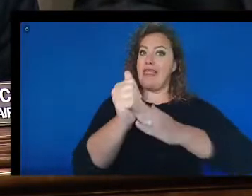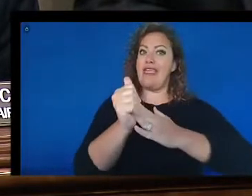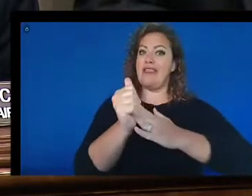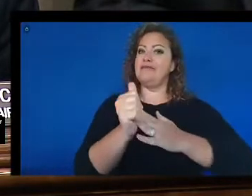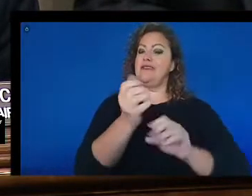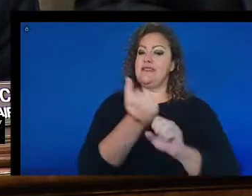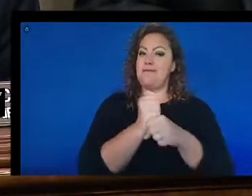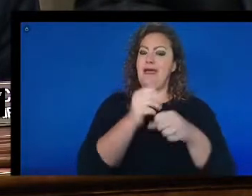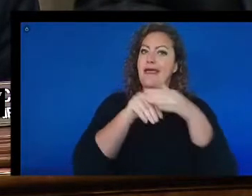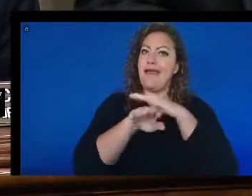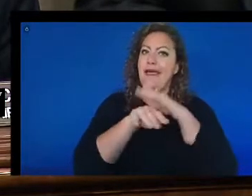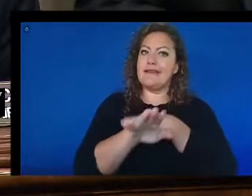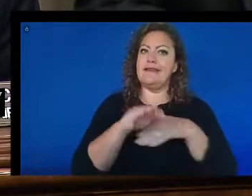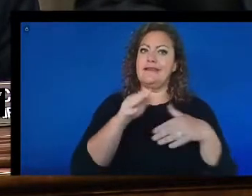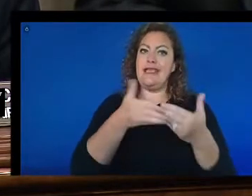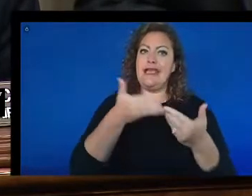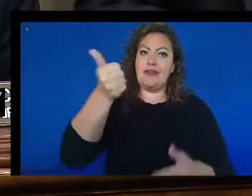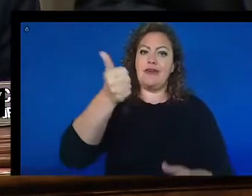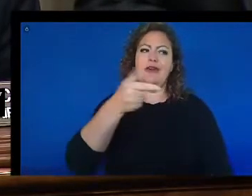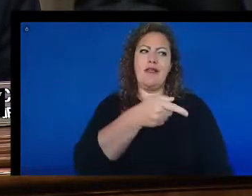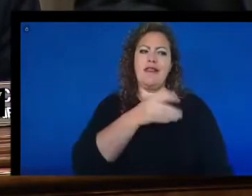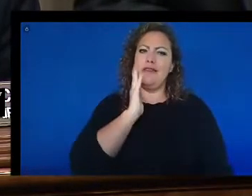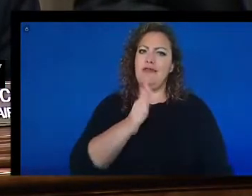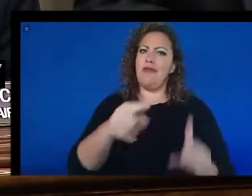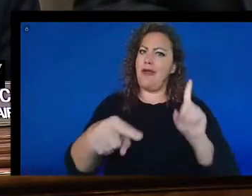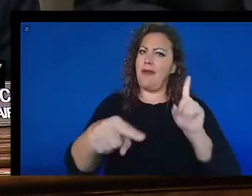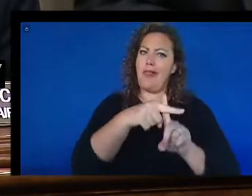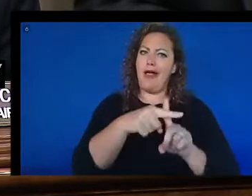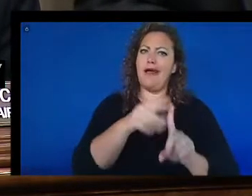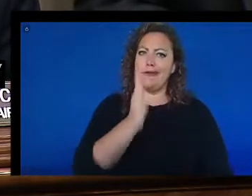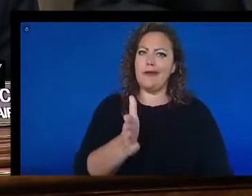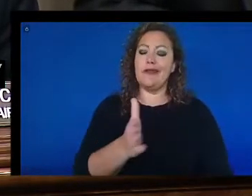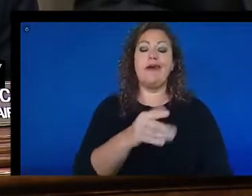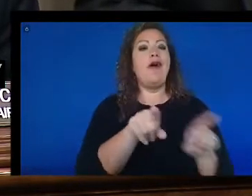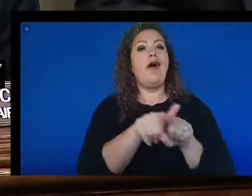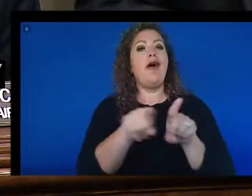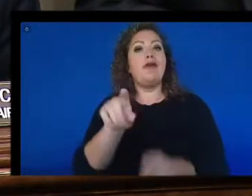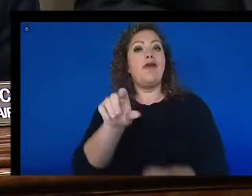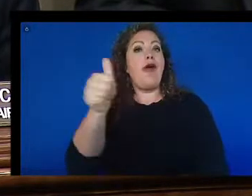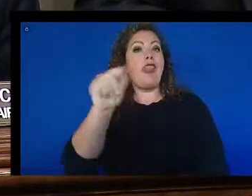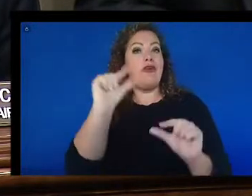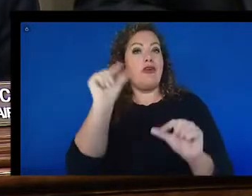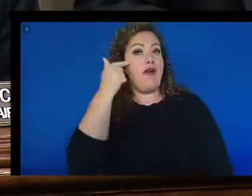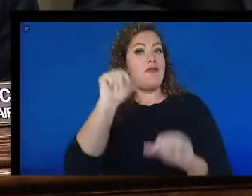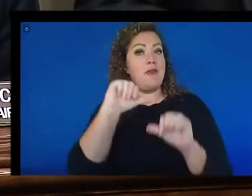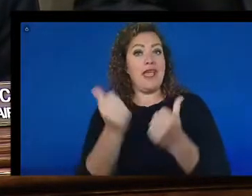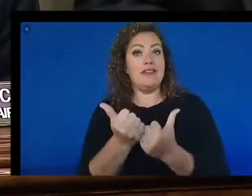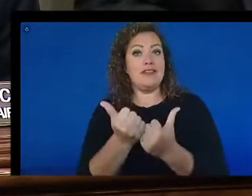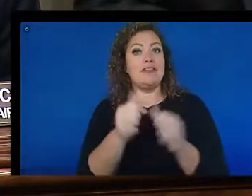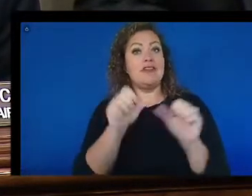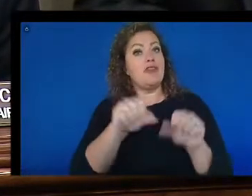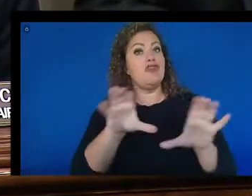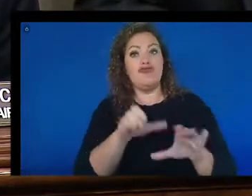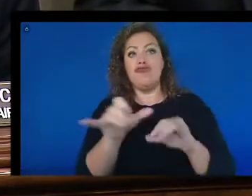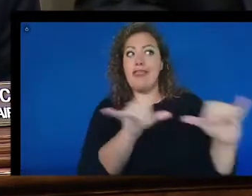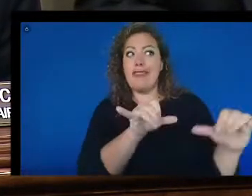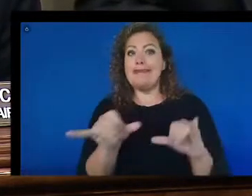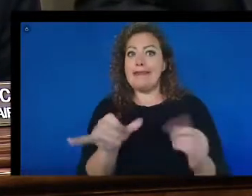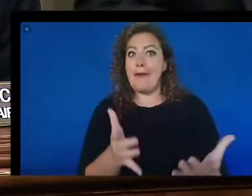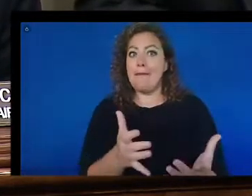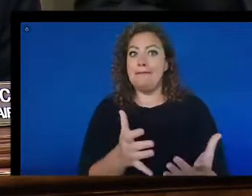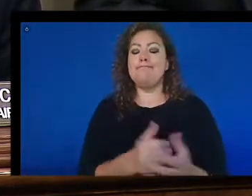easier, this would be a great plus, and then also other government agencies could do the same, unquote.